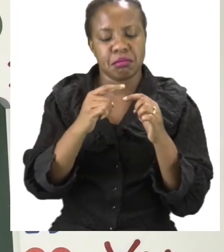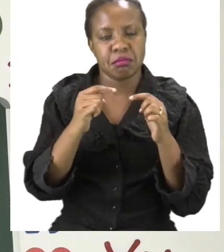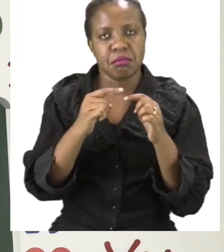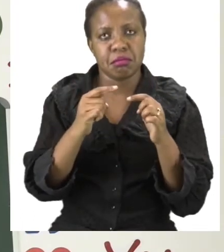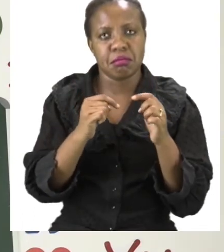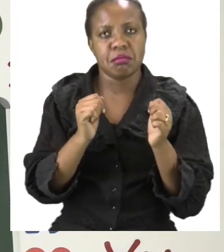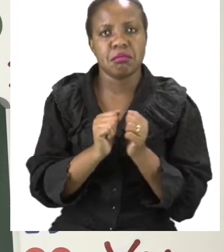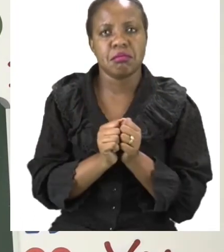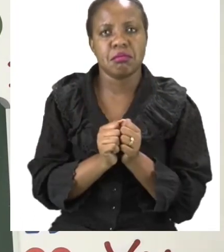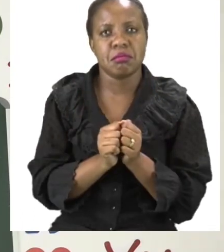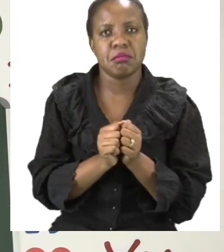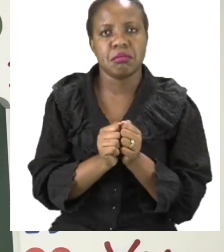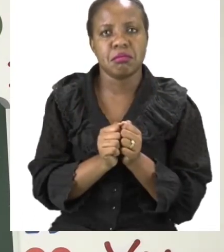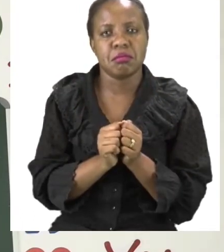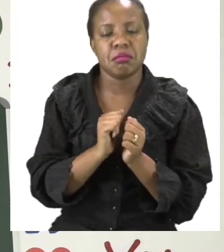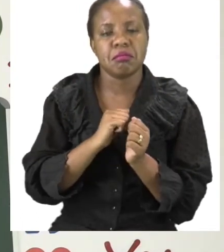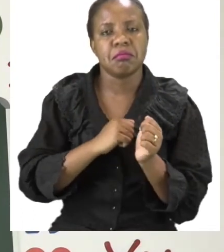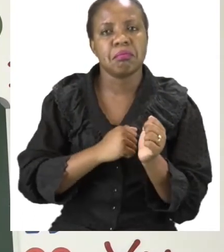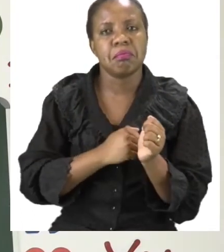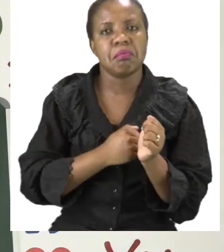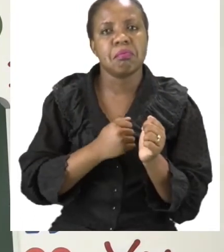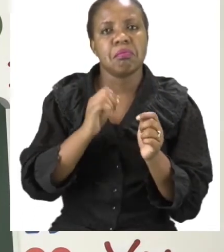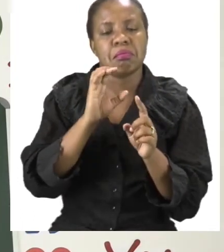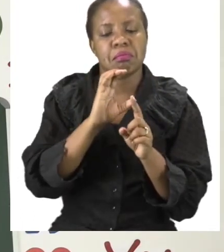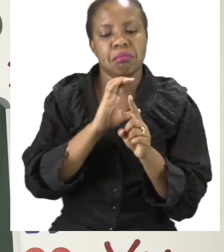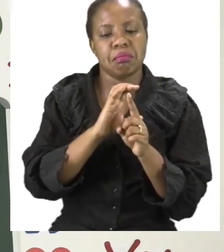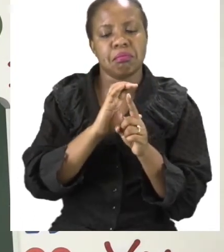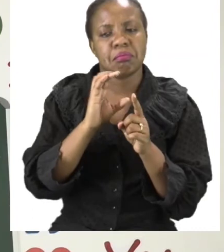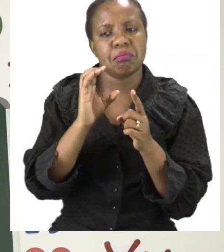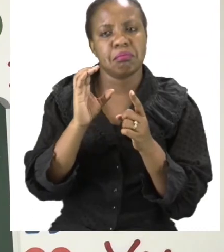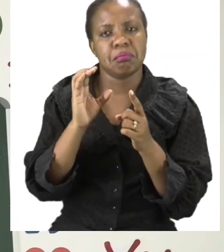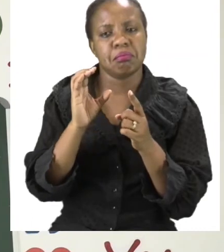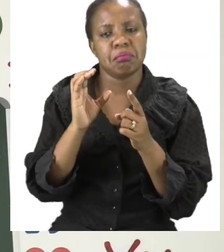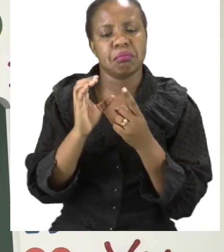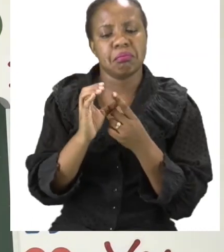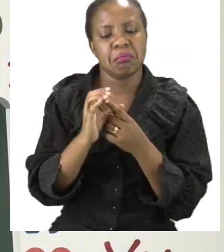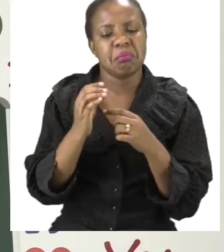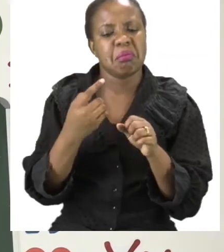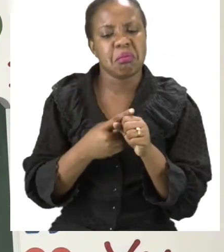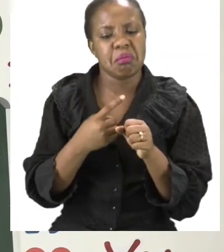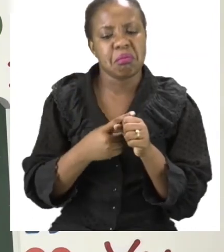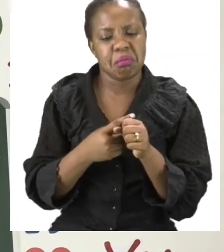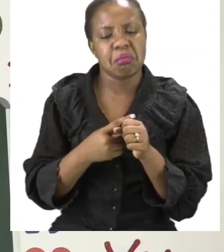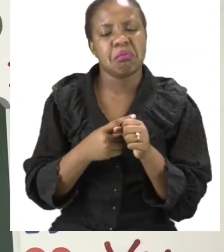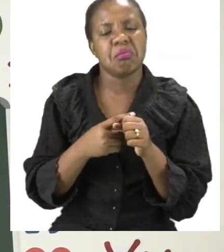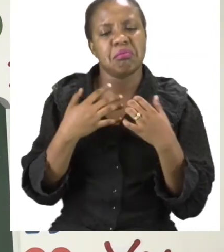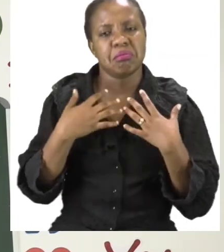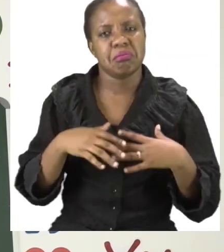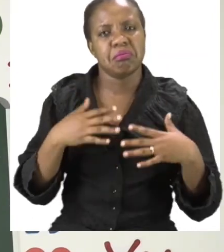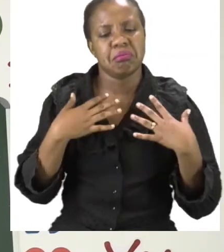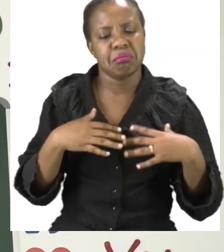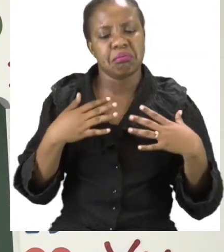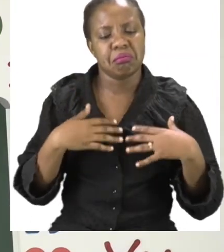I am wearing something that I often wear when I am at home. And also, after you are